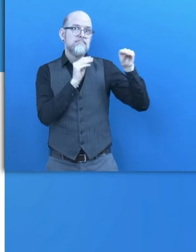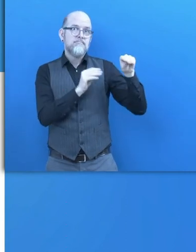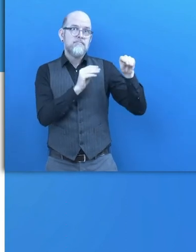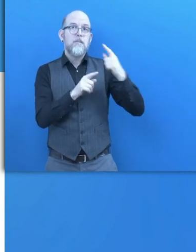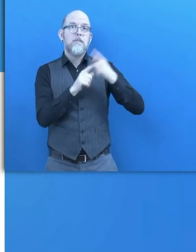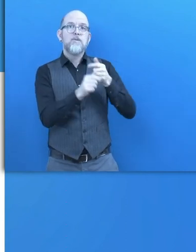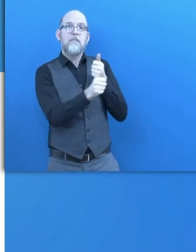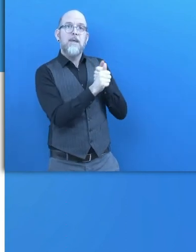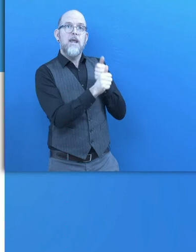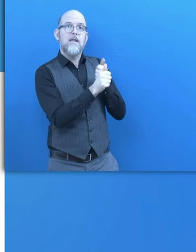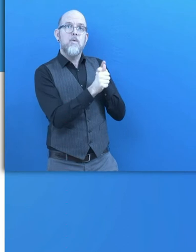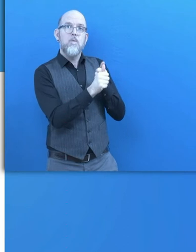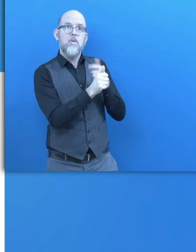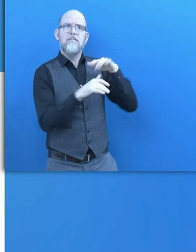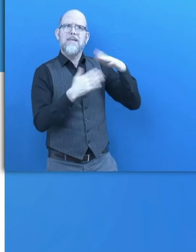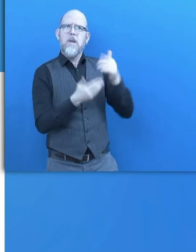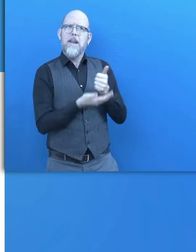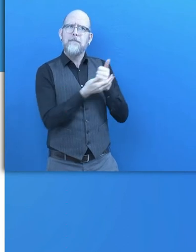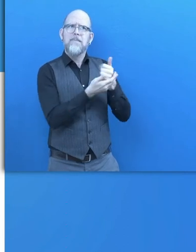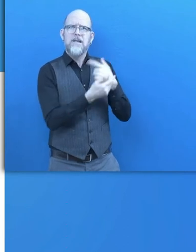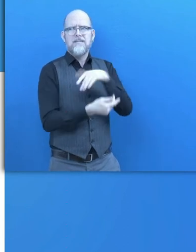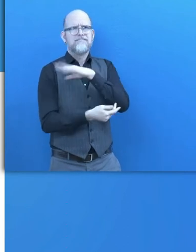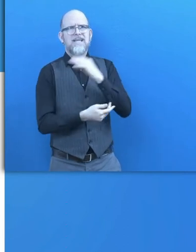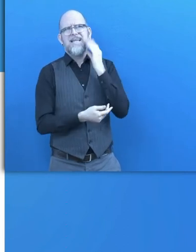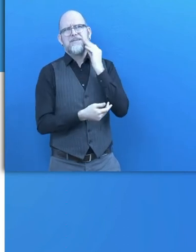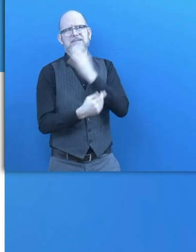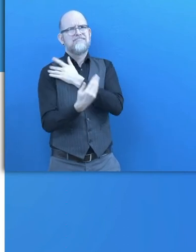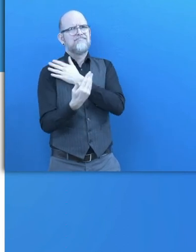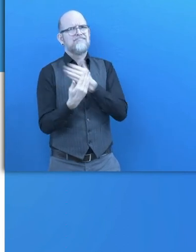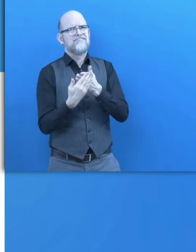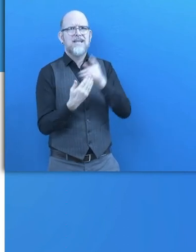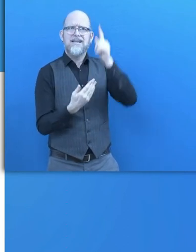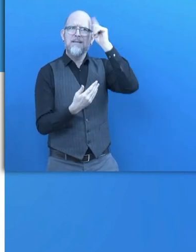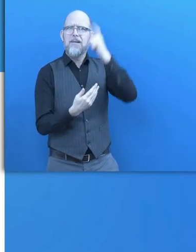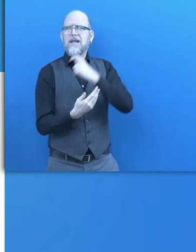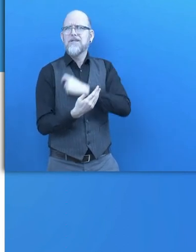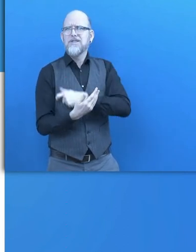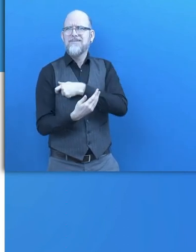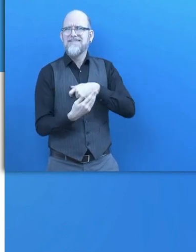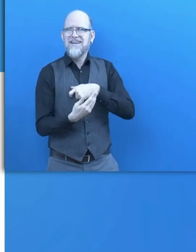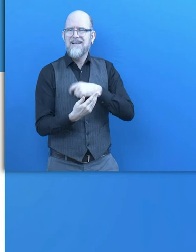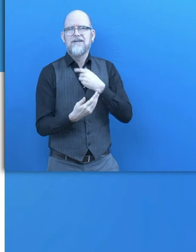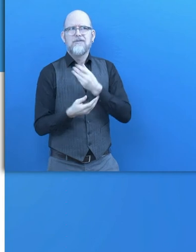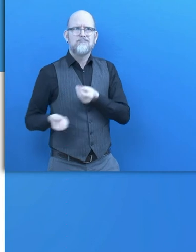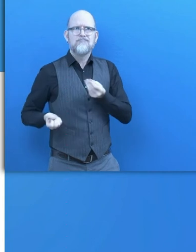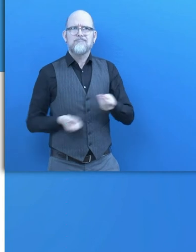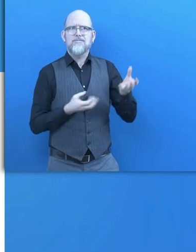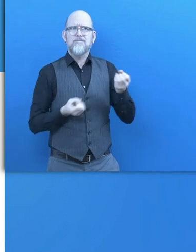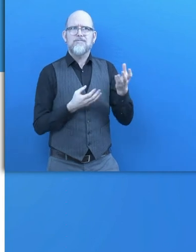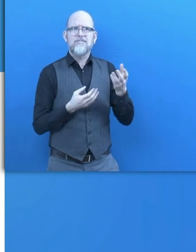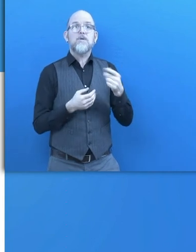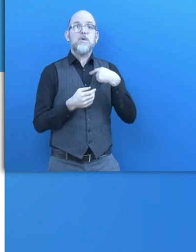on our experience in Germany and Switzerland. They will get a set of tools for